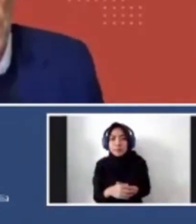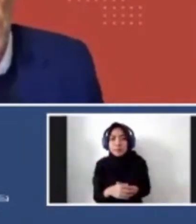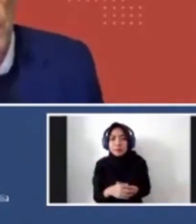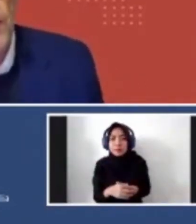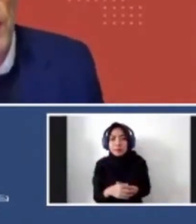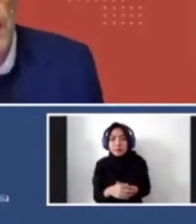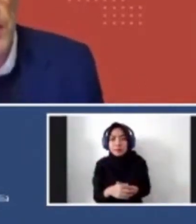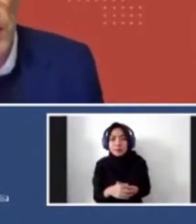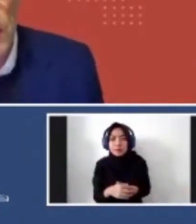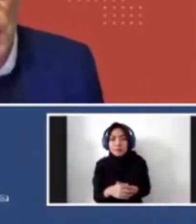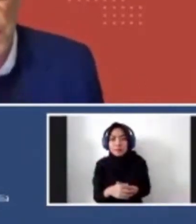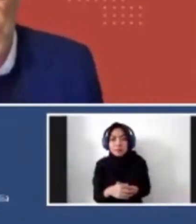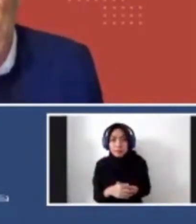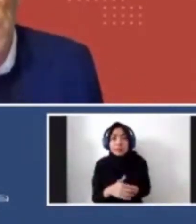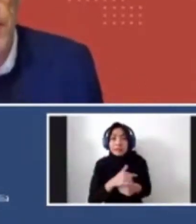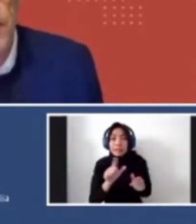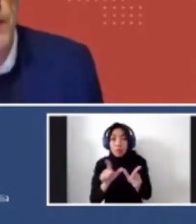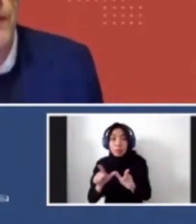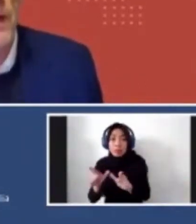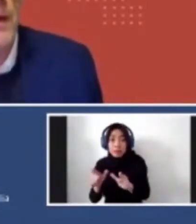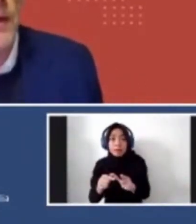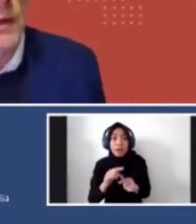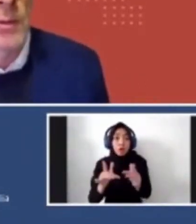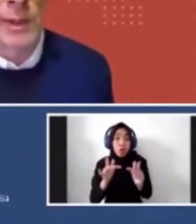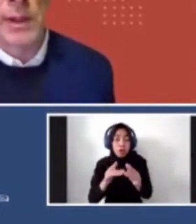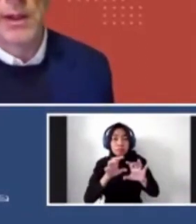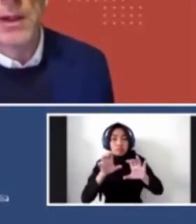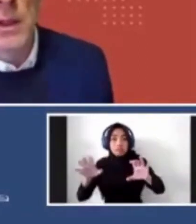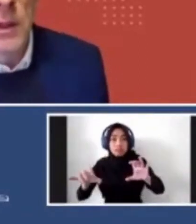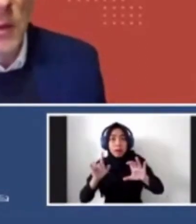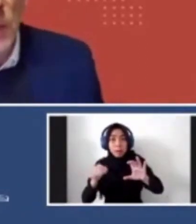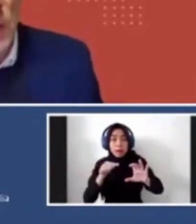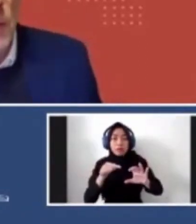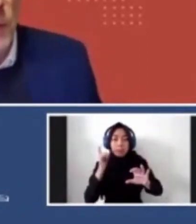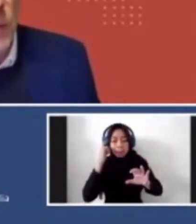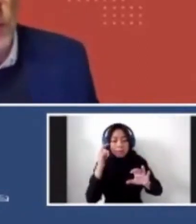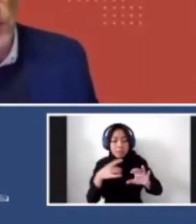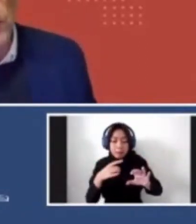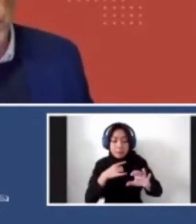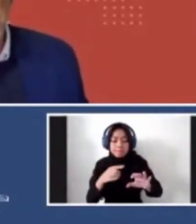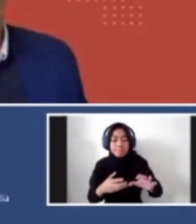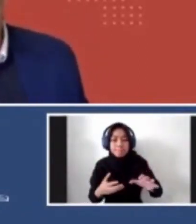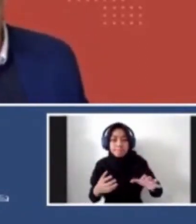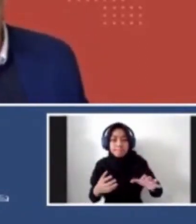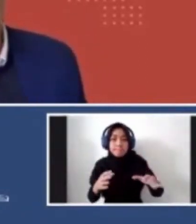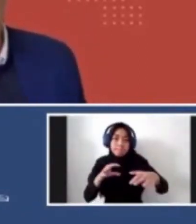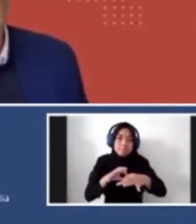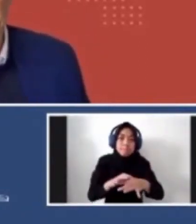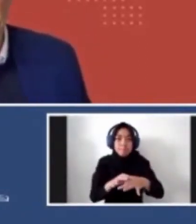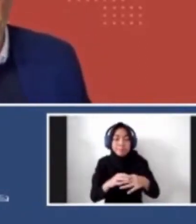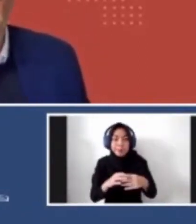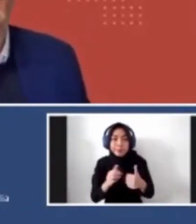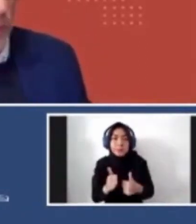theatre on, on the website and look at online and see what they've done. And I think that would be, you know, really helpful to you, Agur, and I'm